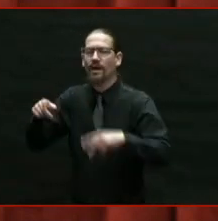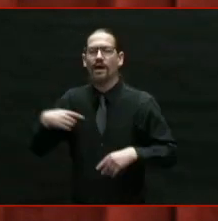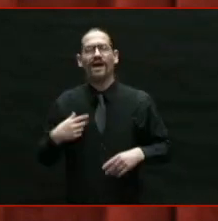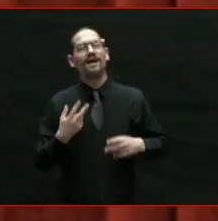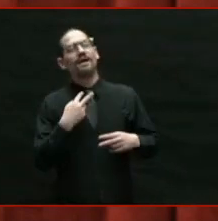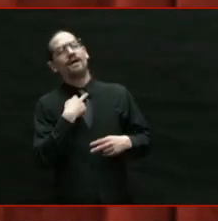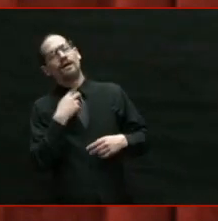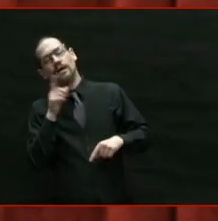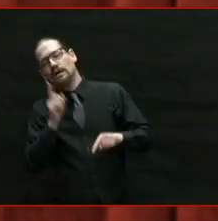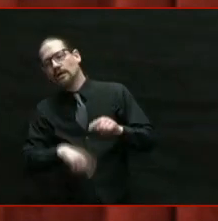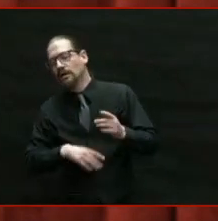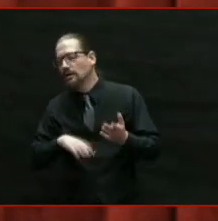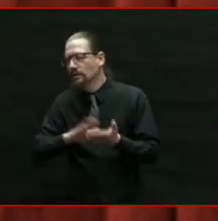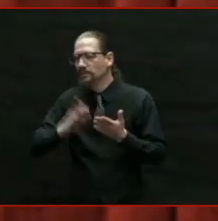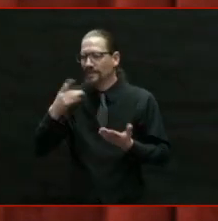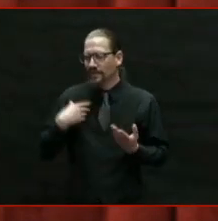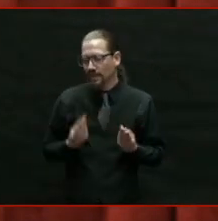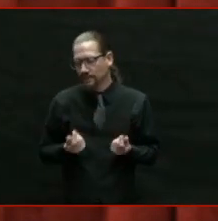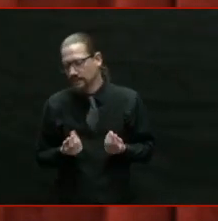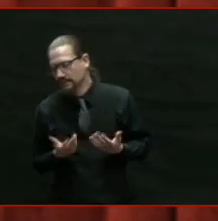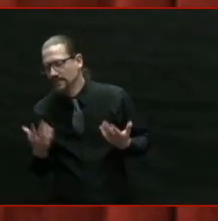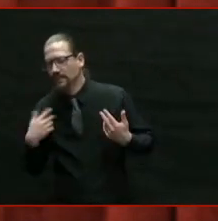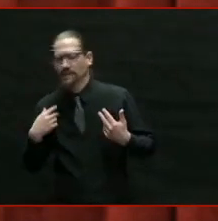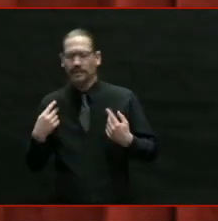skills they need to get a decent job.